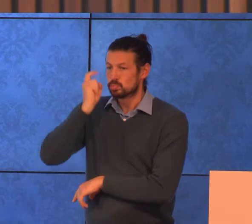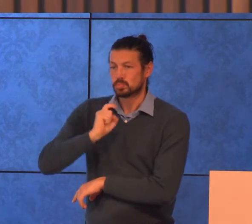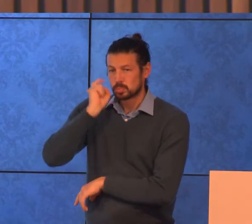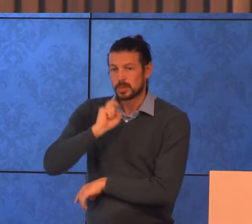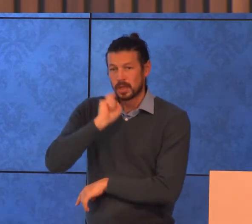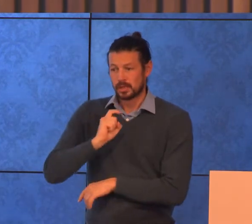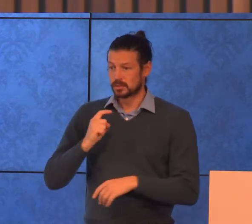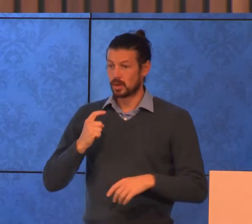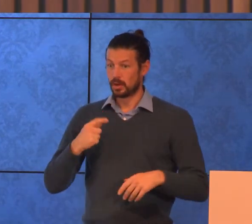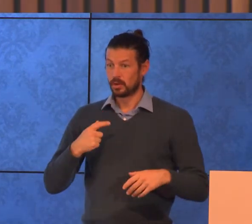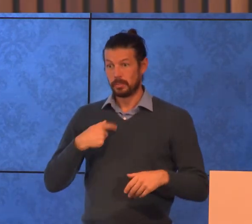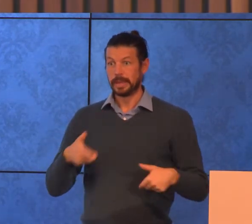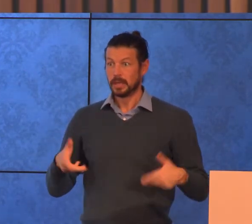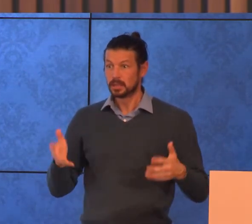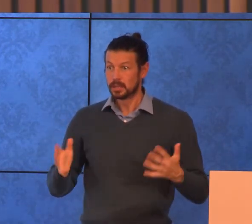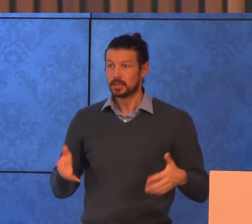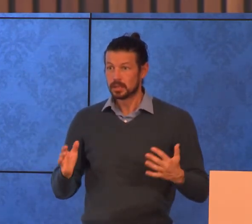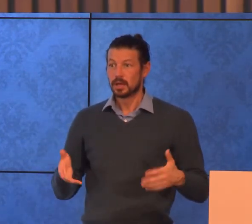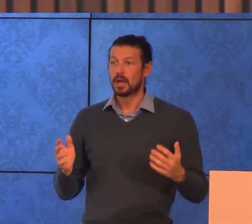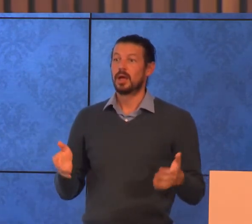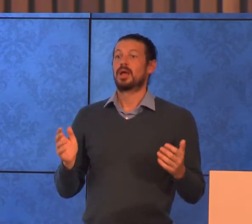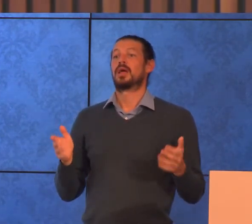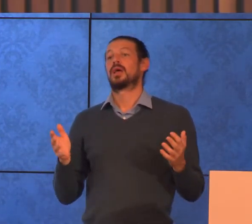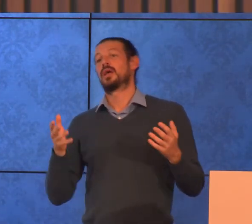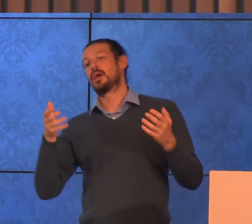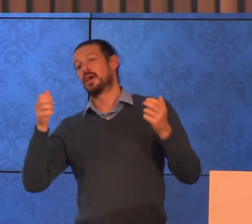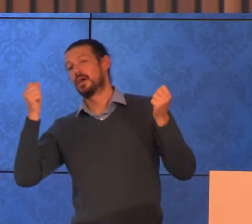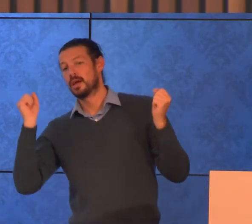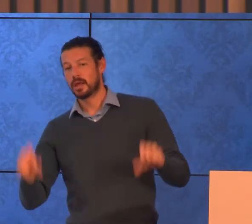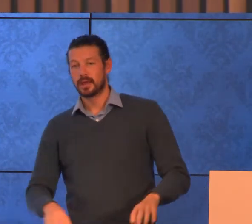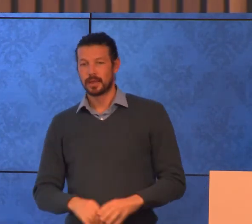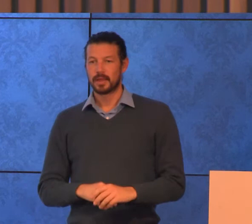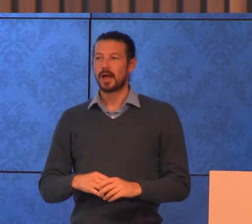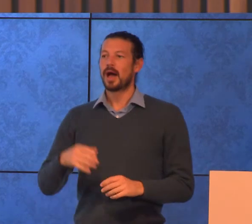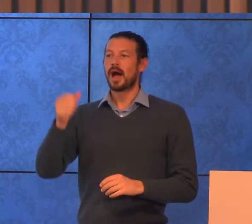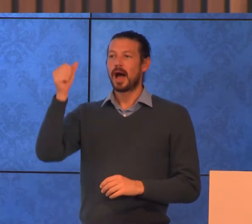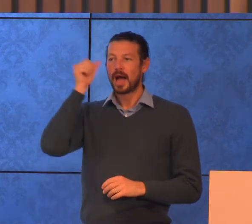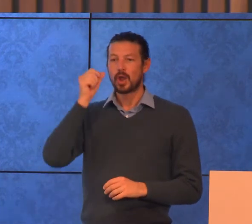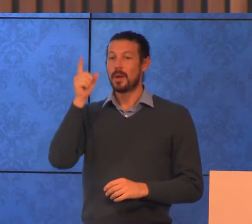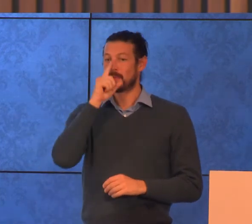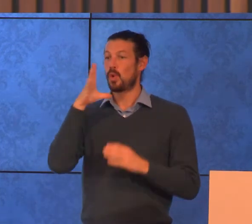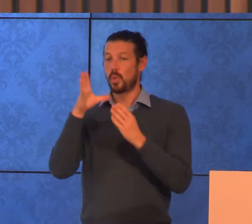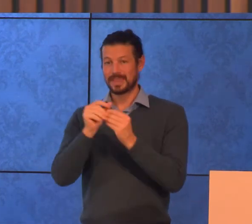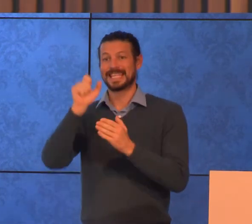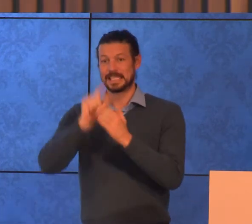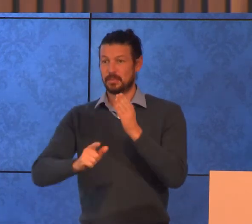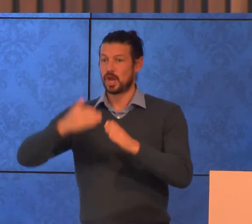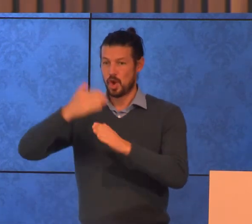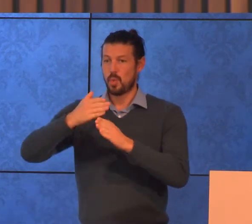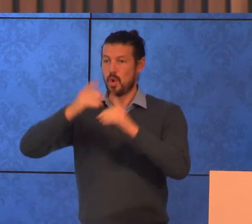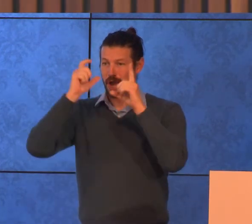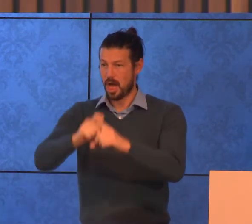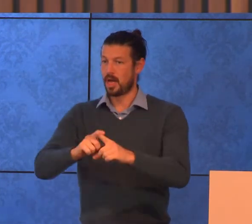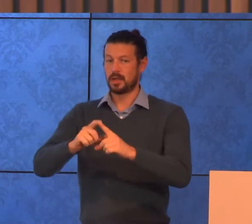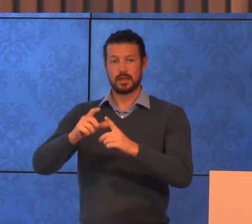more of a go I personally can have and I'm sure I'm not alone in saying that people with disability work hard we achieve great